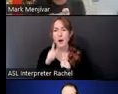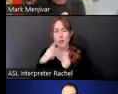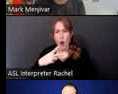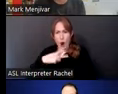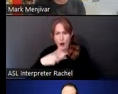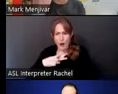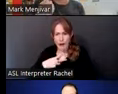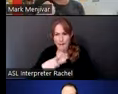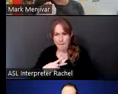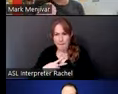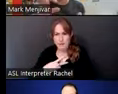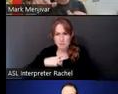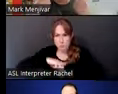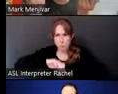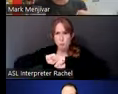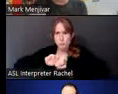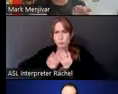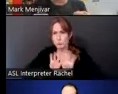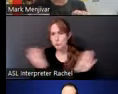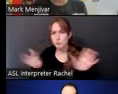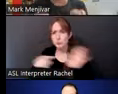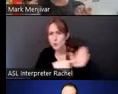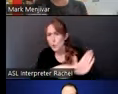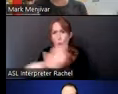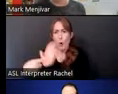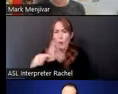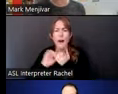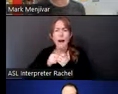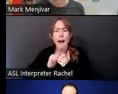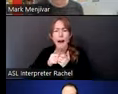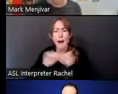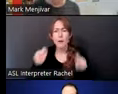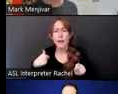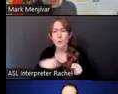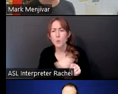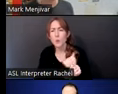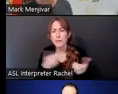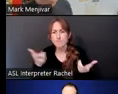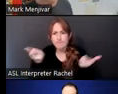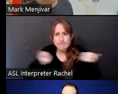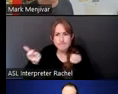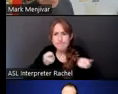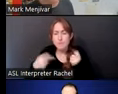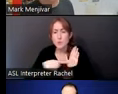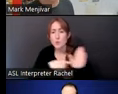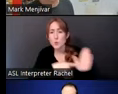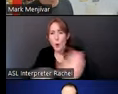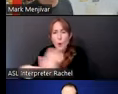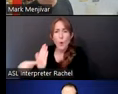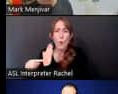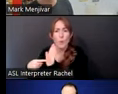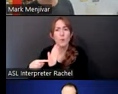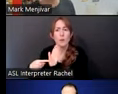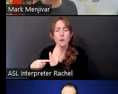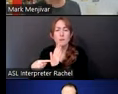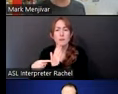waiting for somebody to come in, how can we begin to take the archive out into the community? So for this project with the Blackwell School, what we